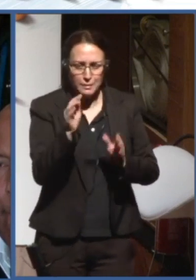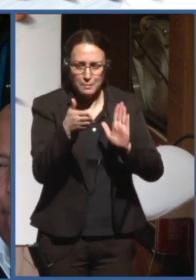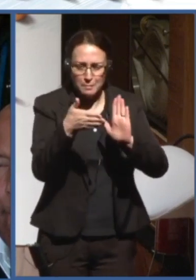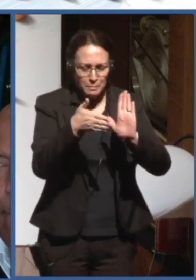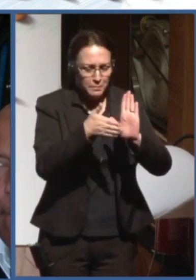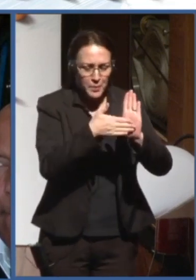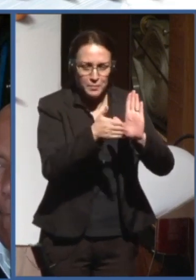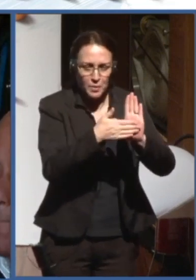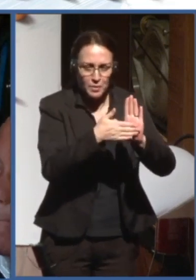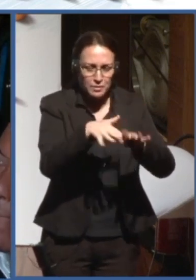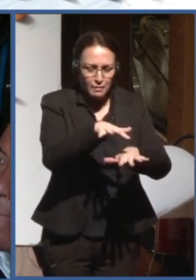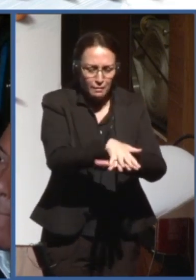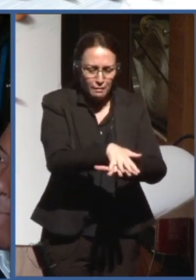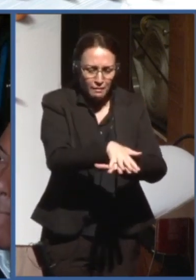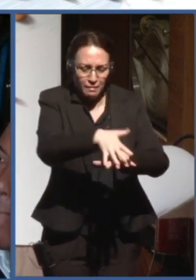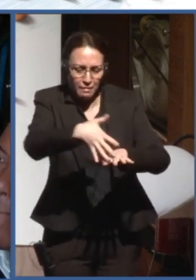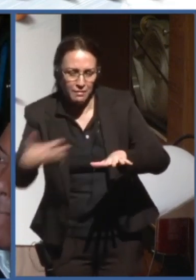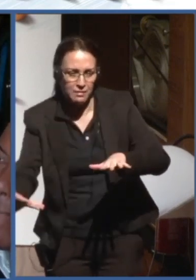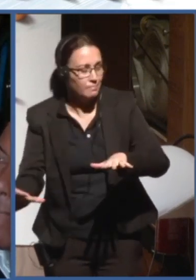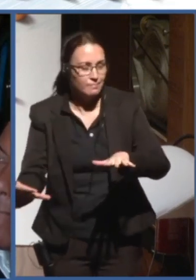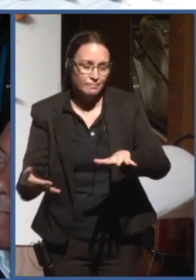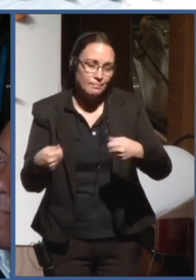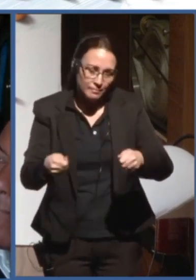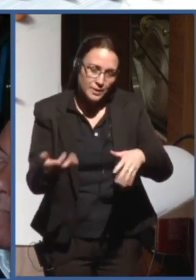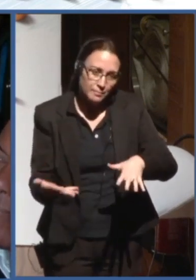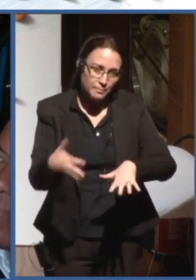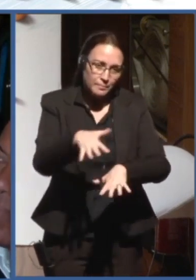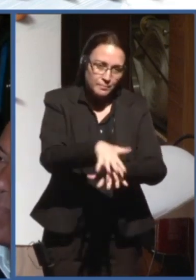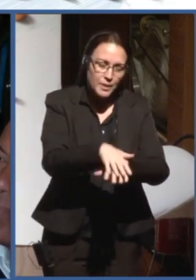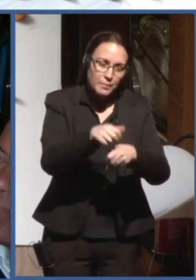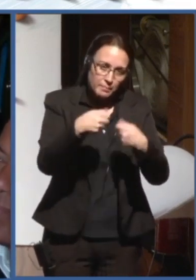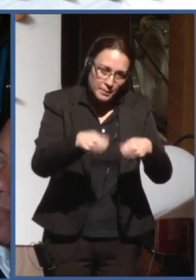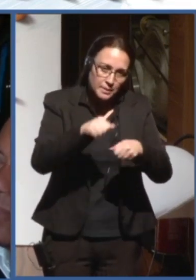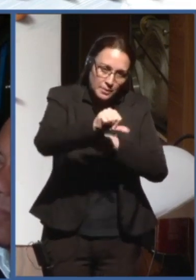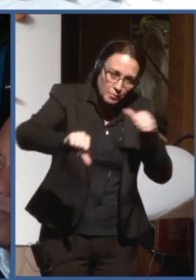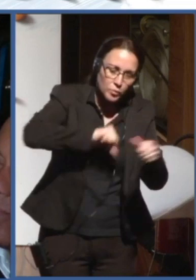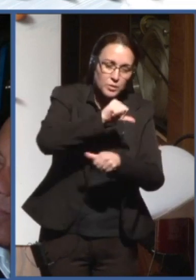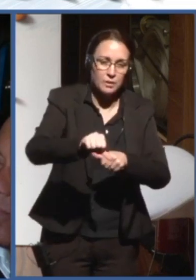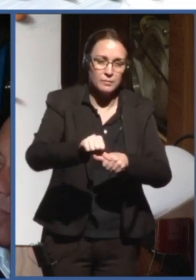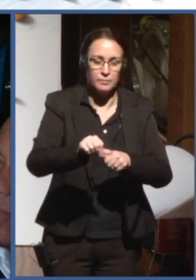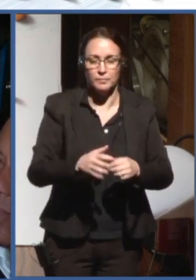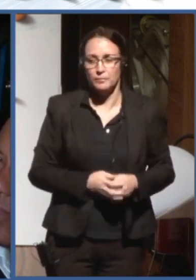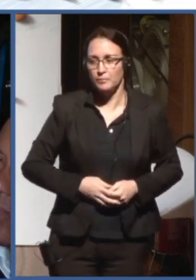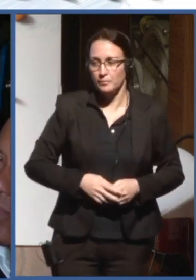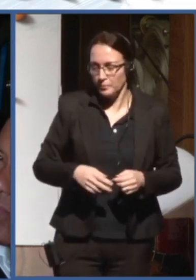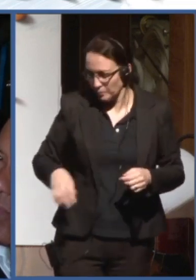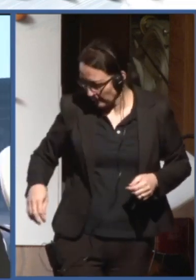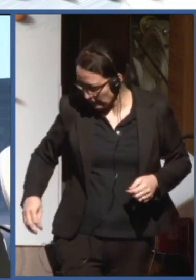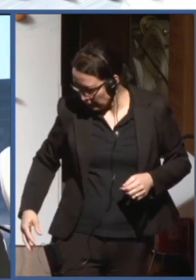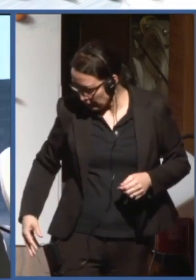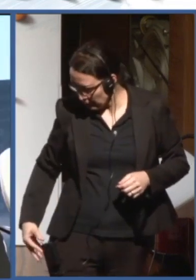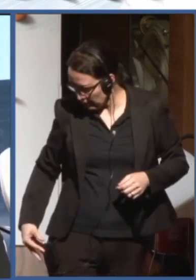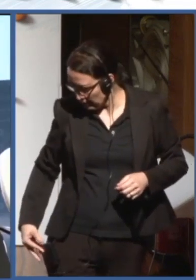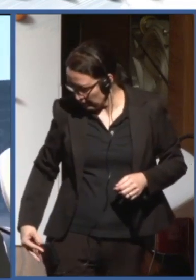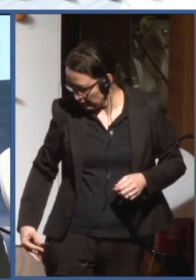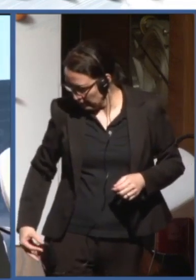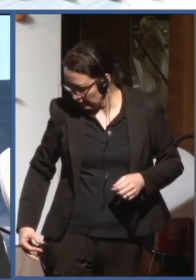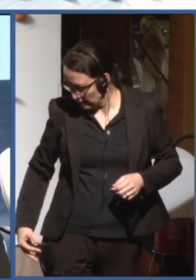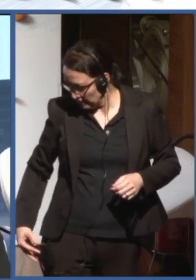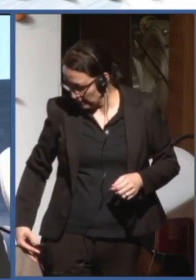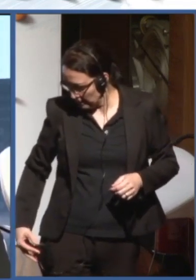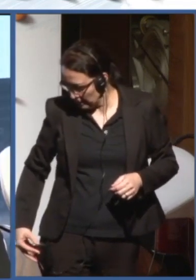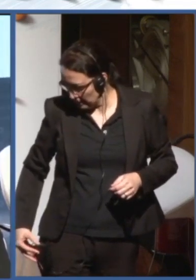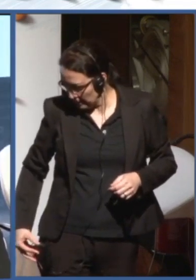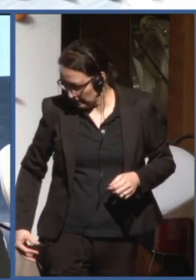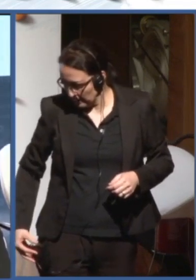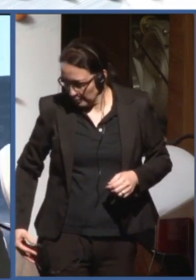that needs to be reverted in some way. So, this is my introduction. Thank you. Yes. The last